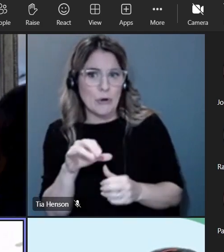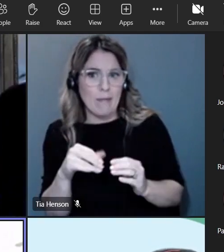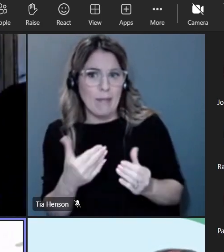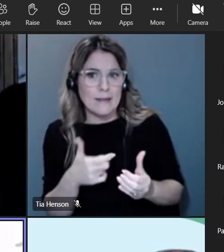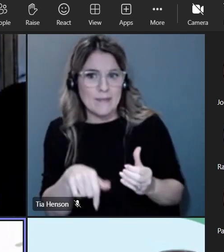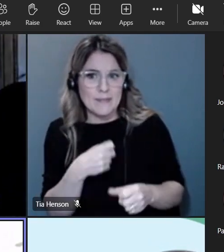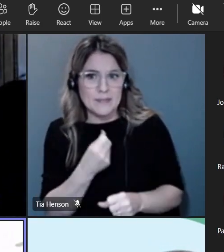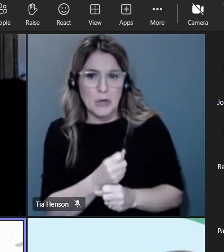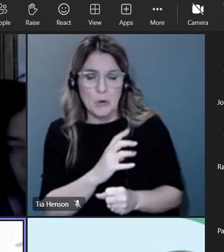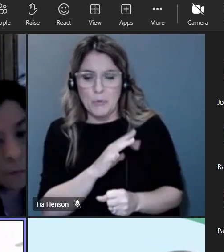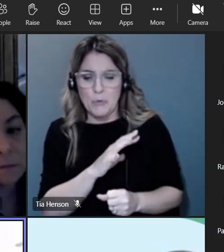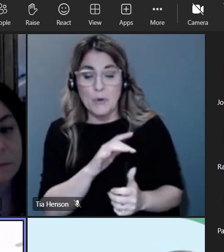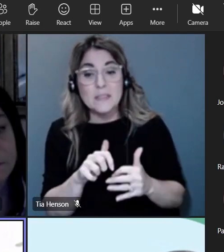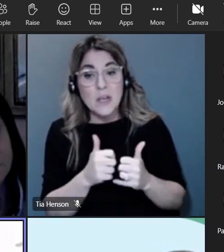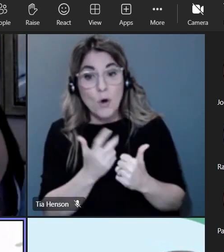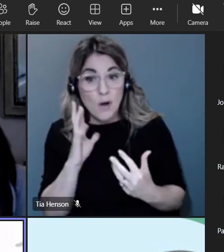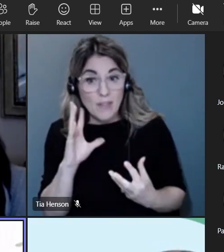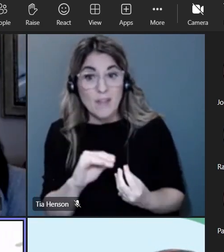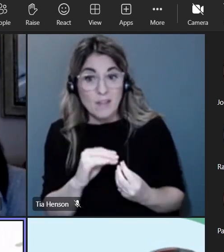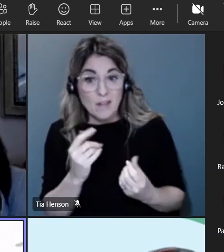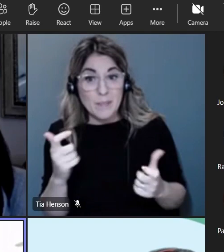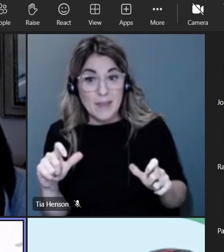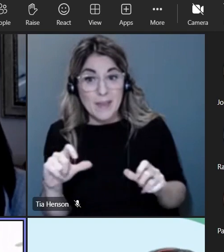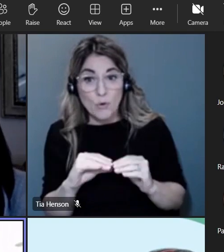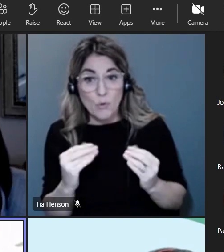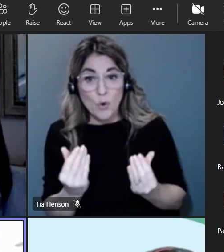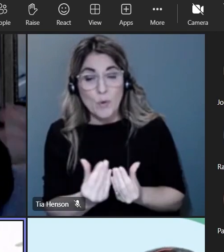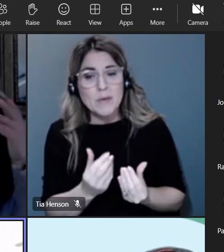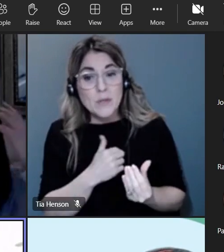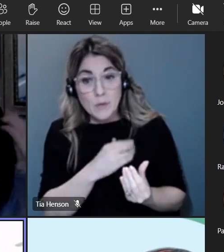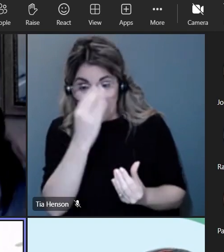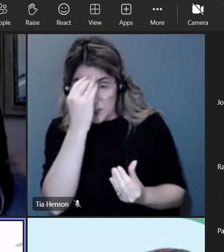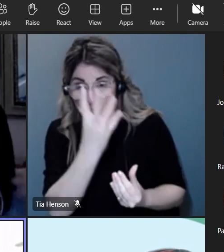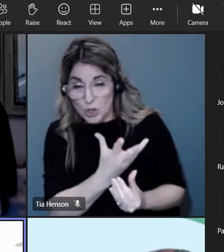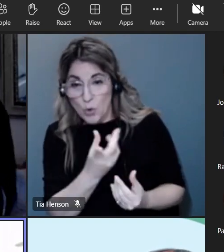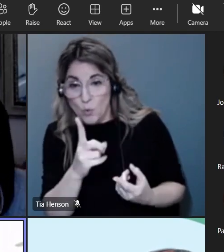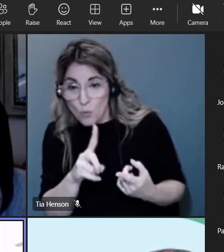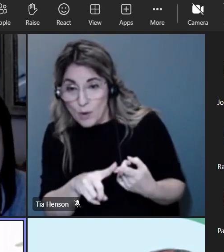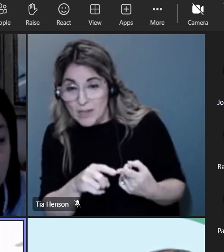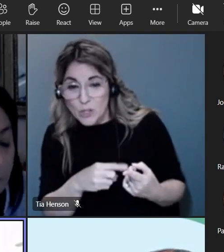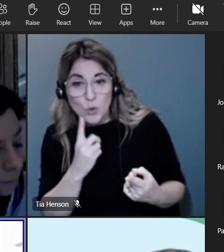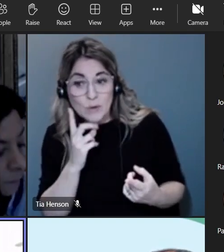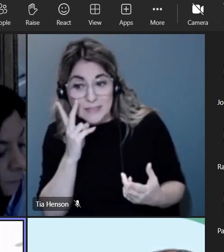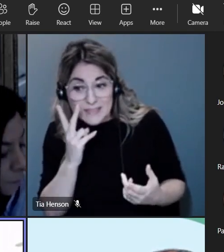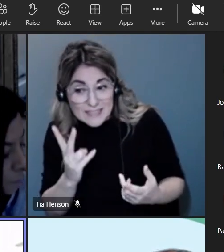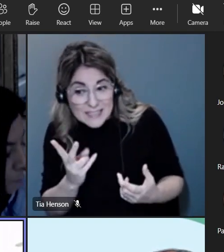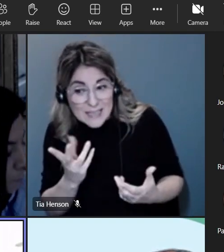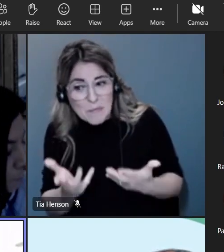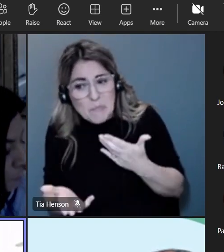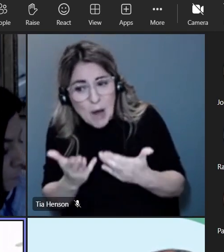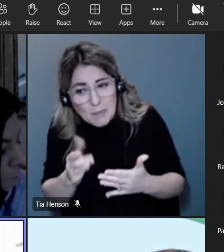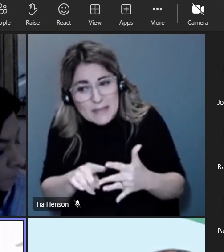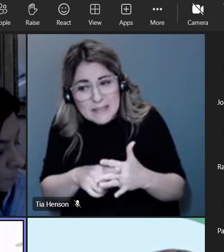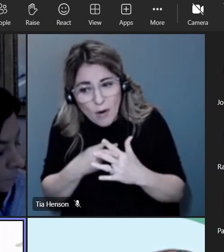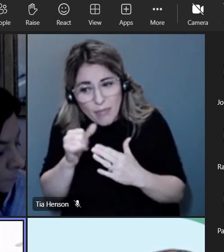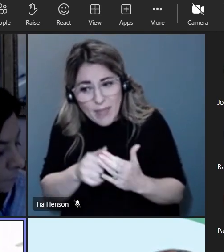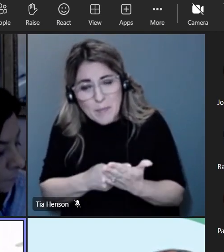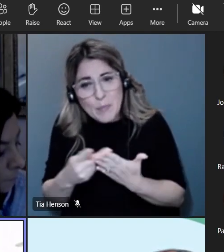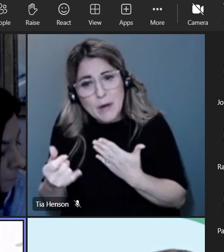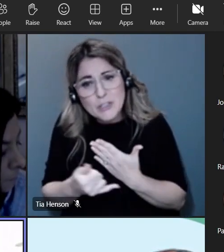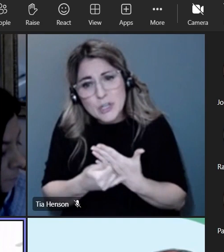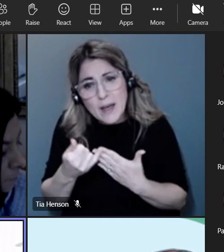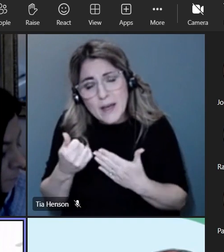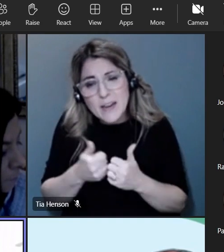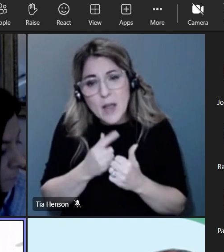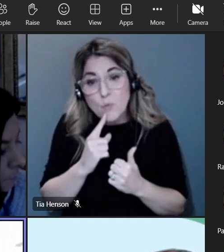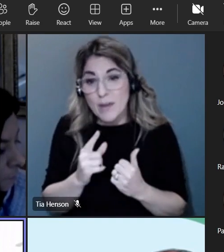so i just wanted to put that out there as a as a just to let students know when when we would foresee this starting and we want to have an item